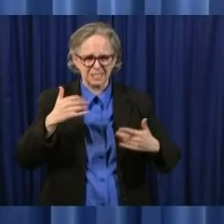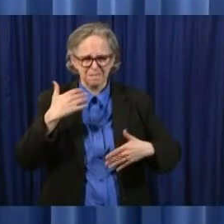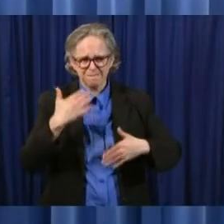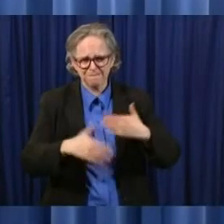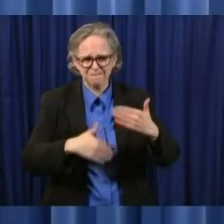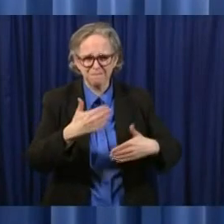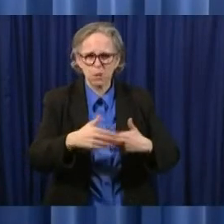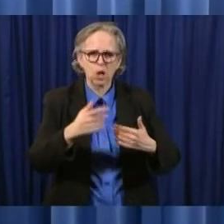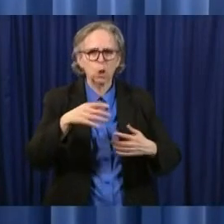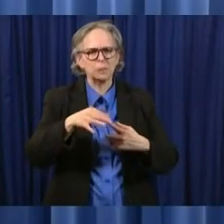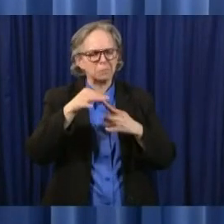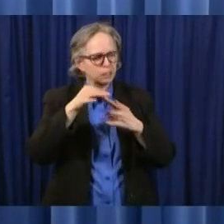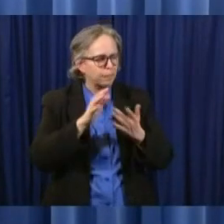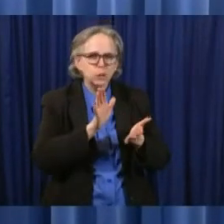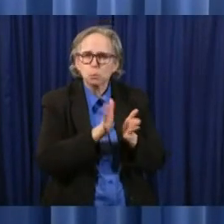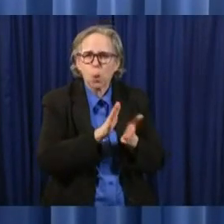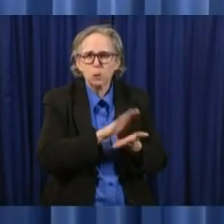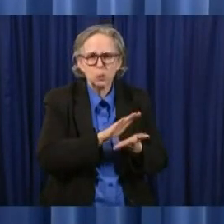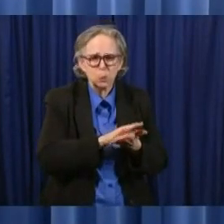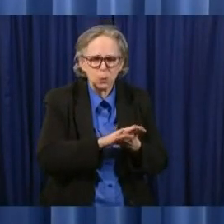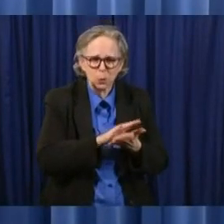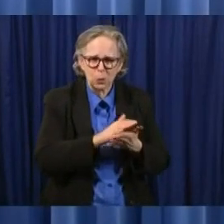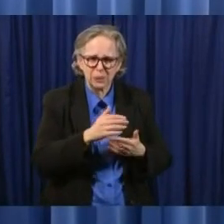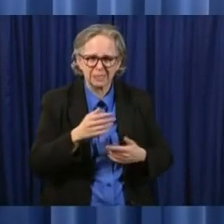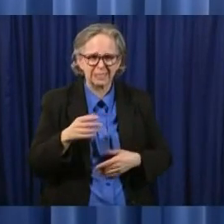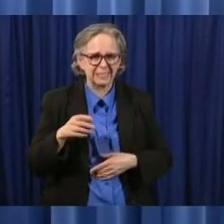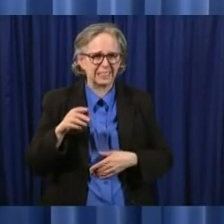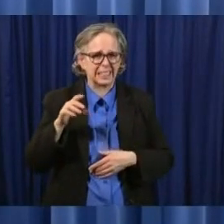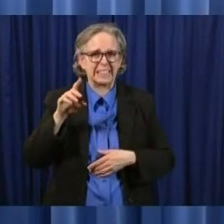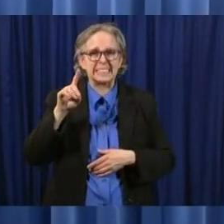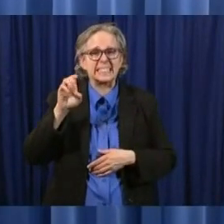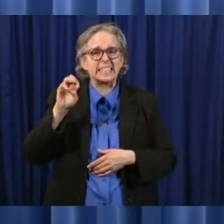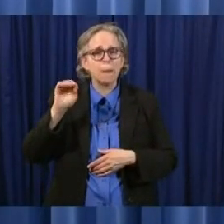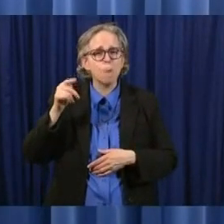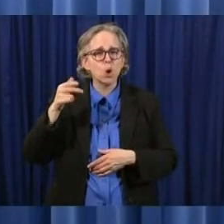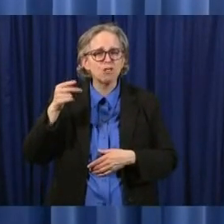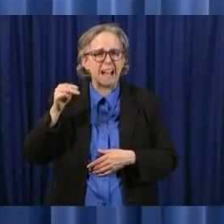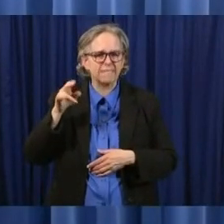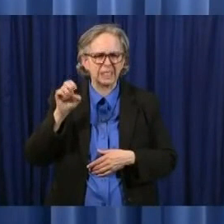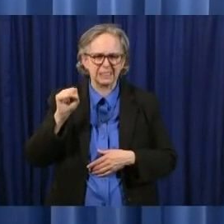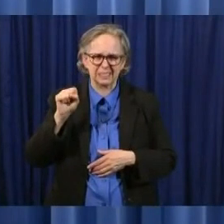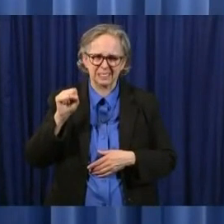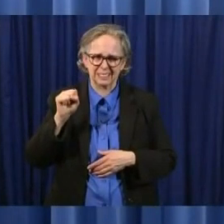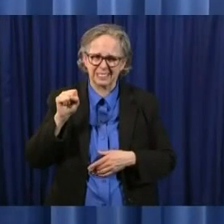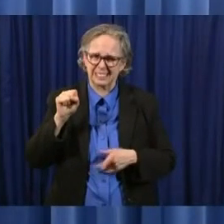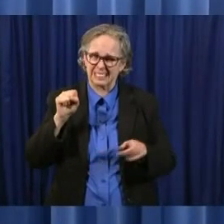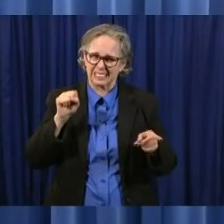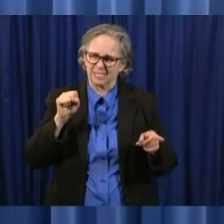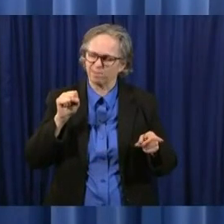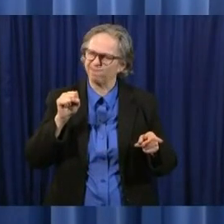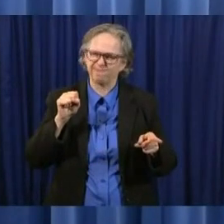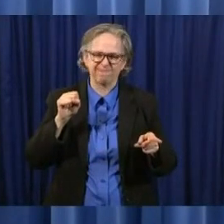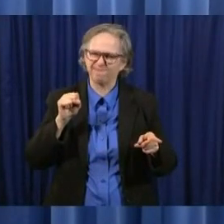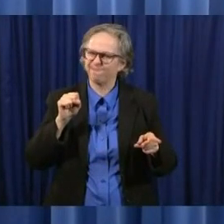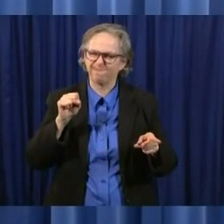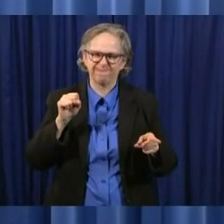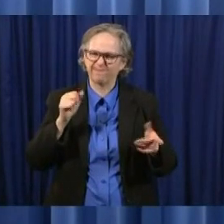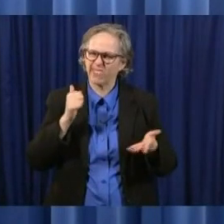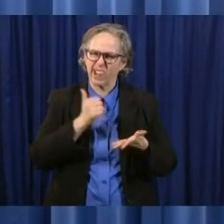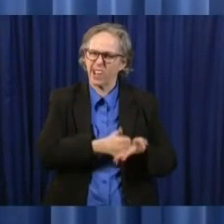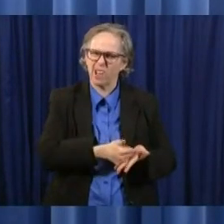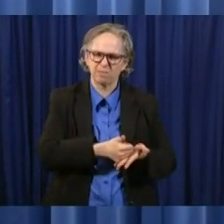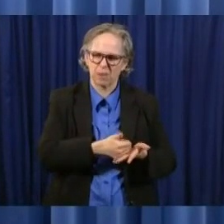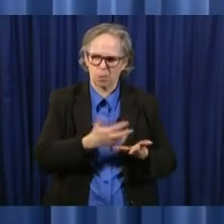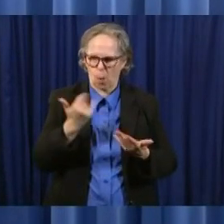the demographics have not been in in their favor um going through this pandemic it creates additional problems so